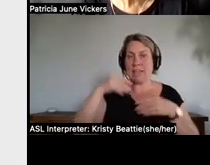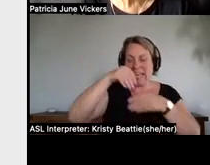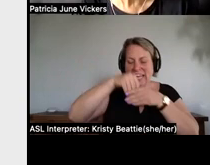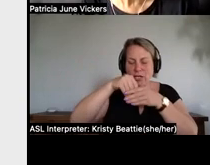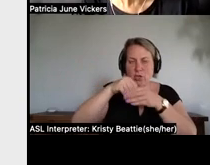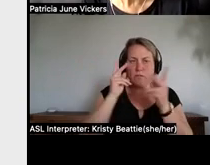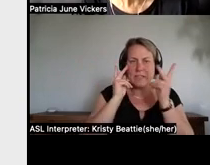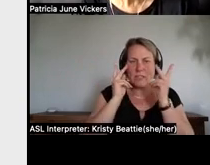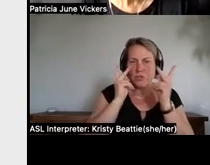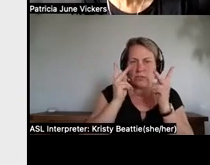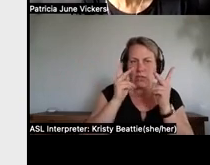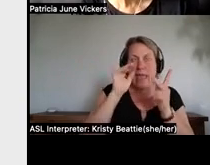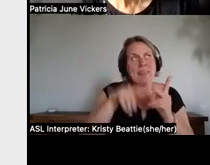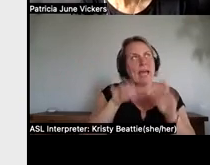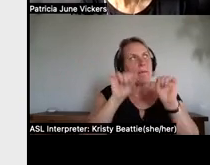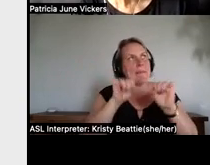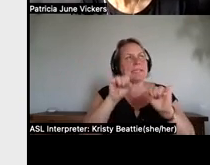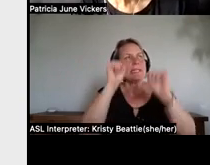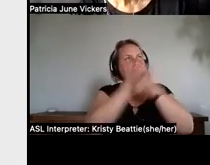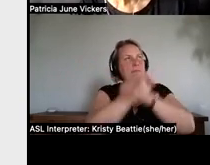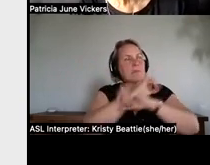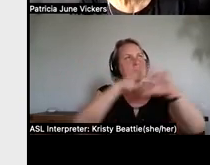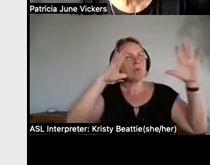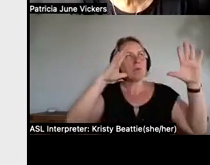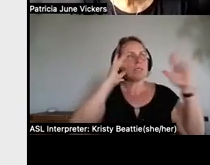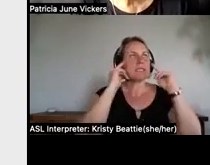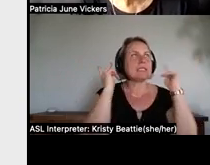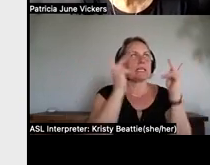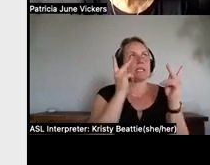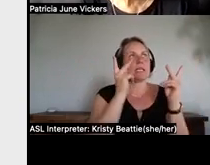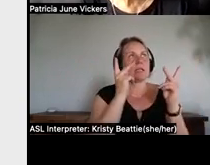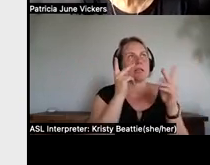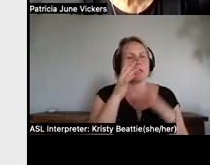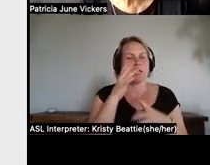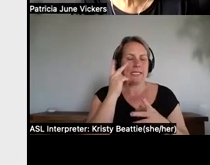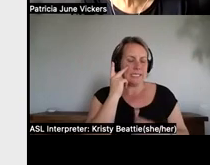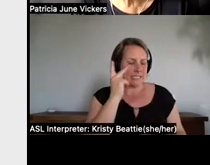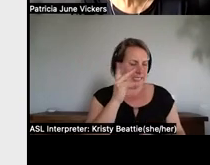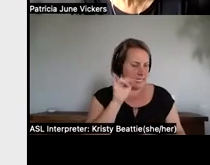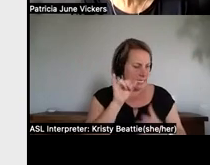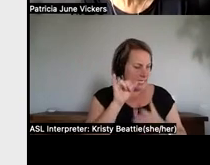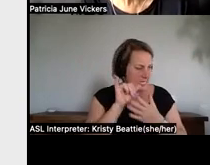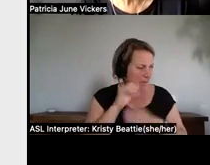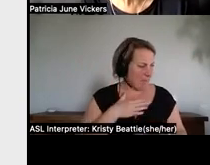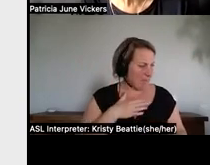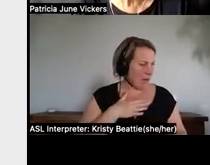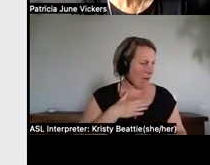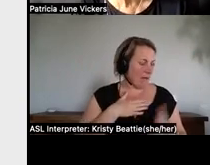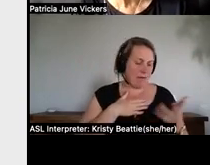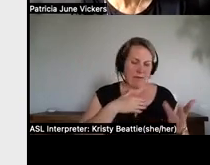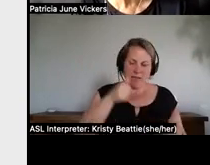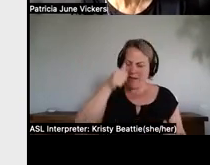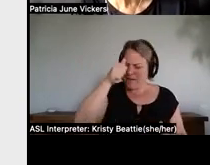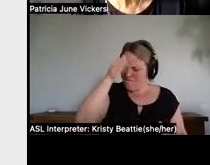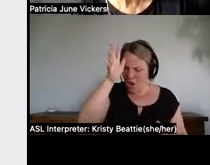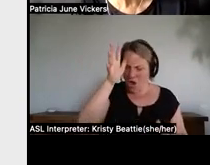to see for me to see that my father did horrible